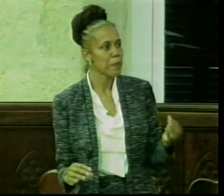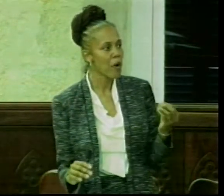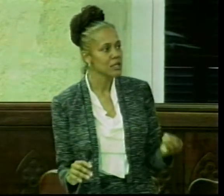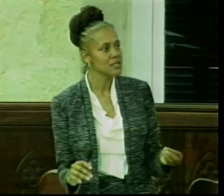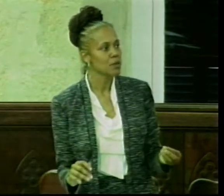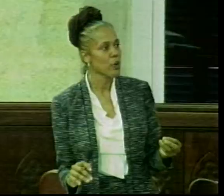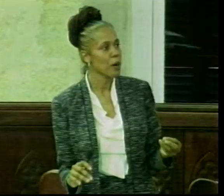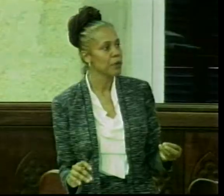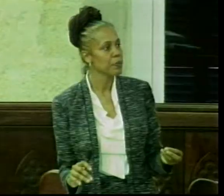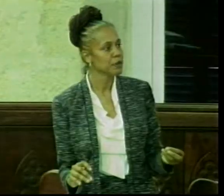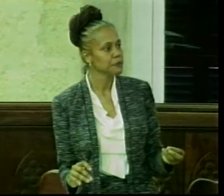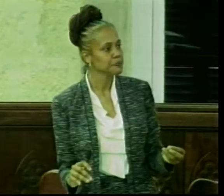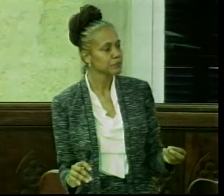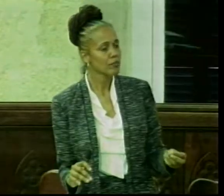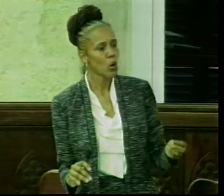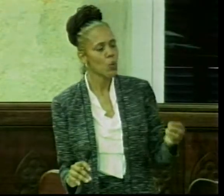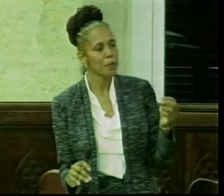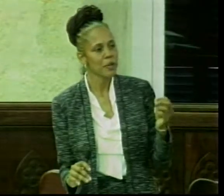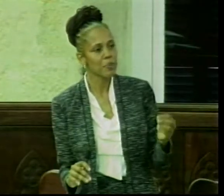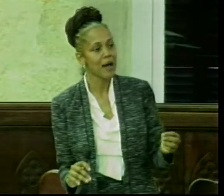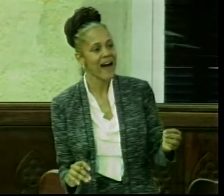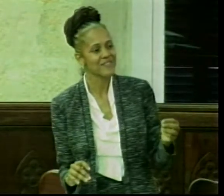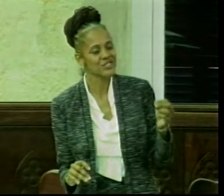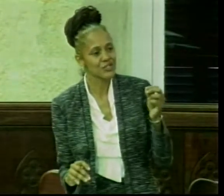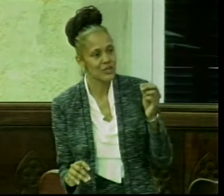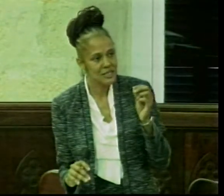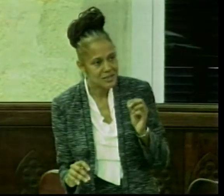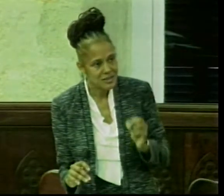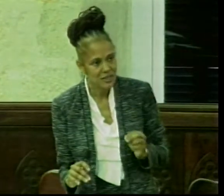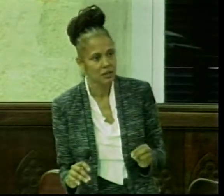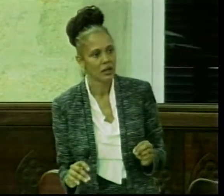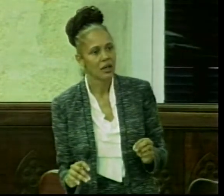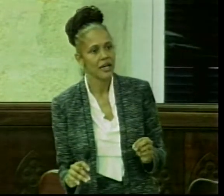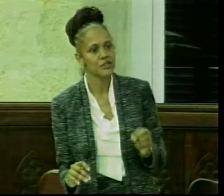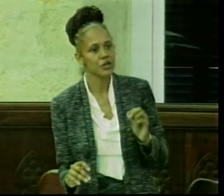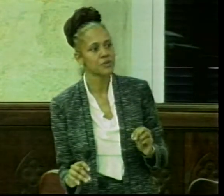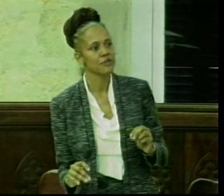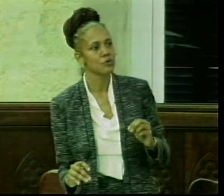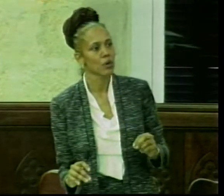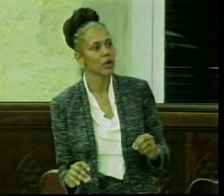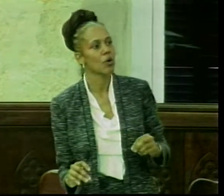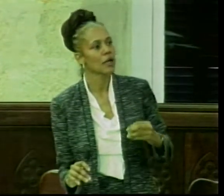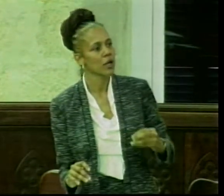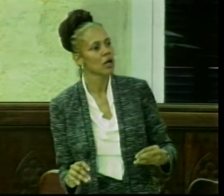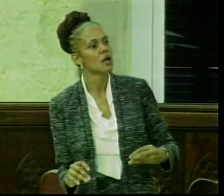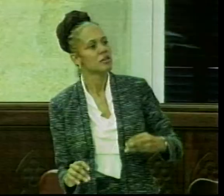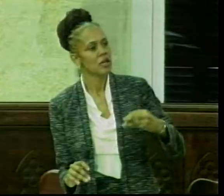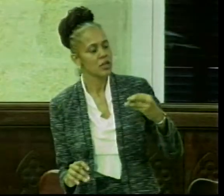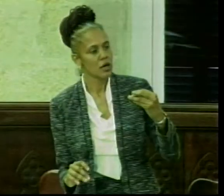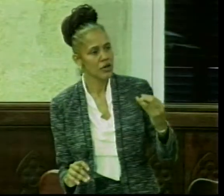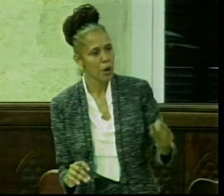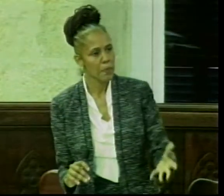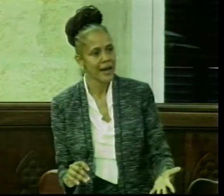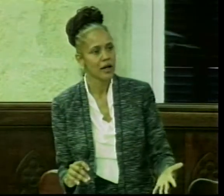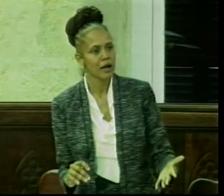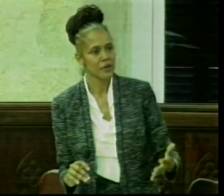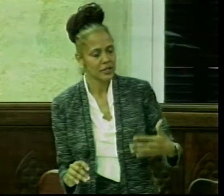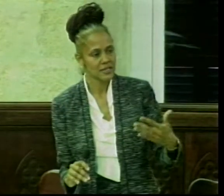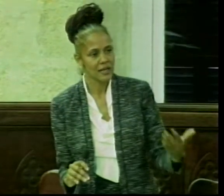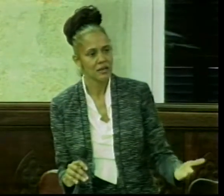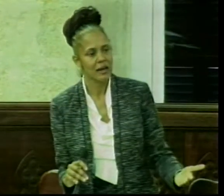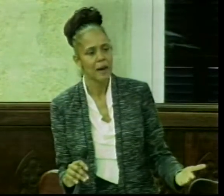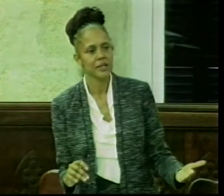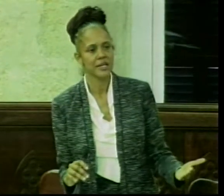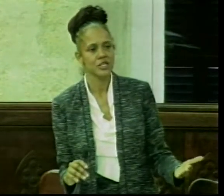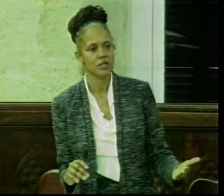a policy where people have certainty in terms of knowing, okay, they are applying, they